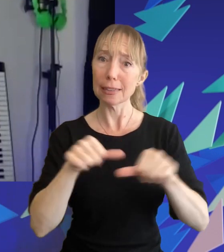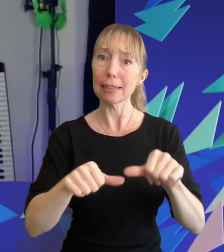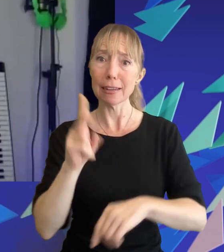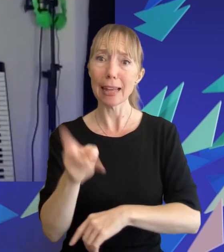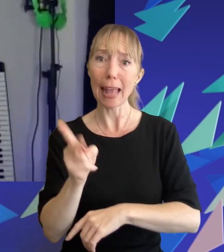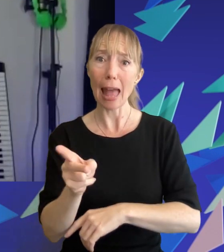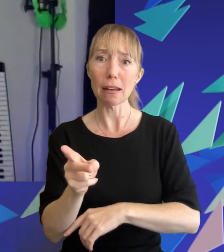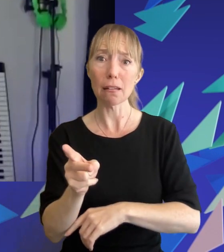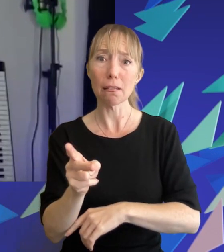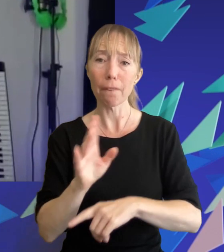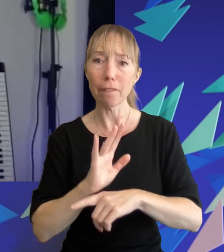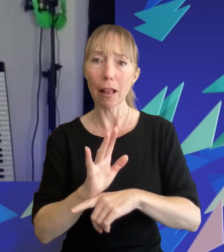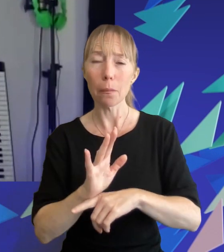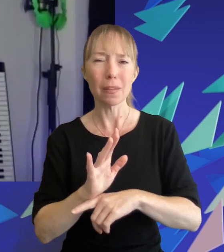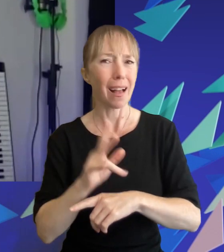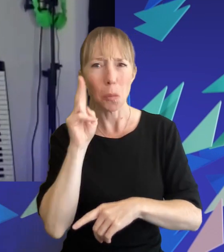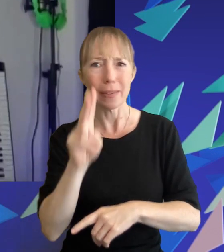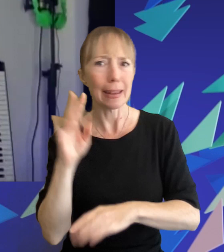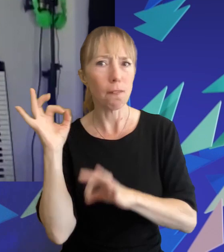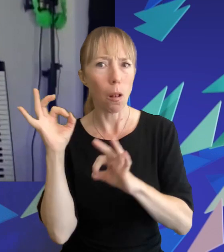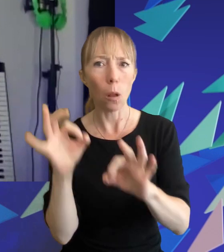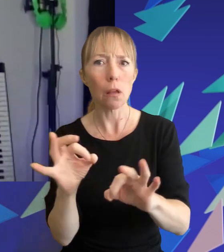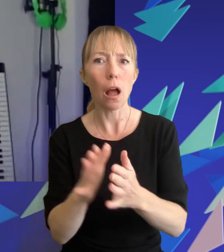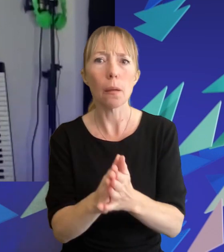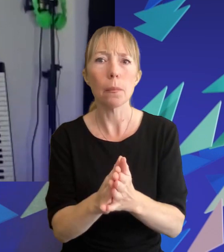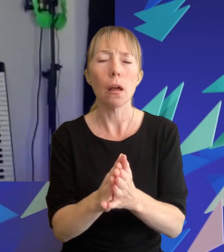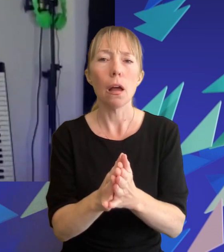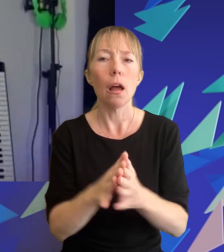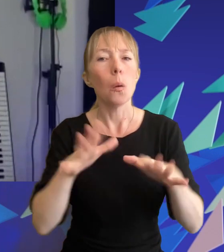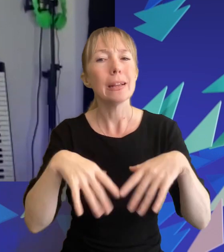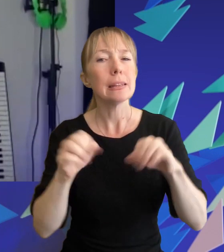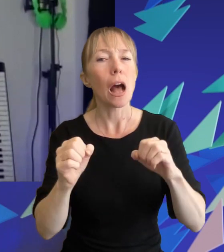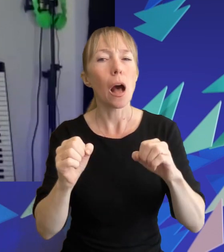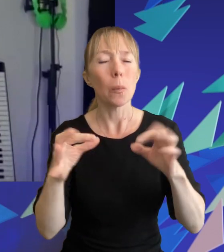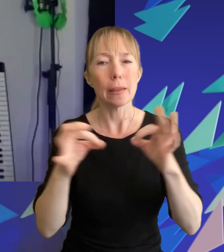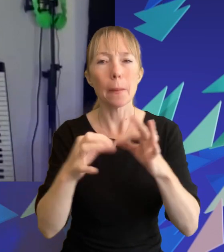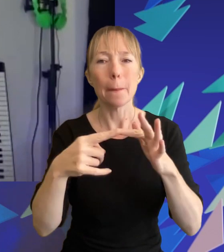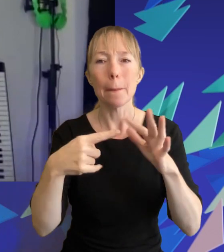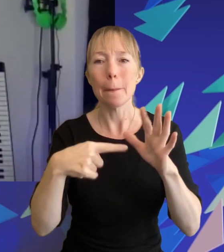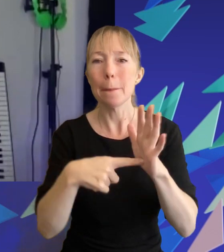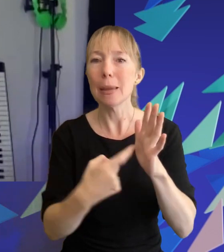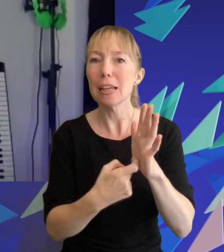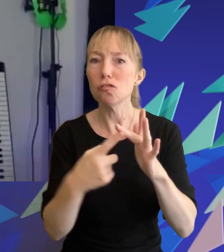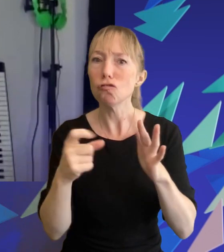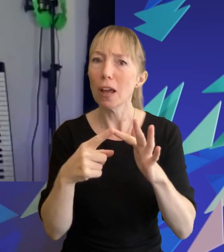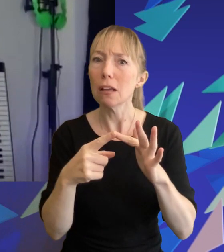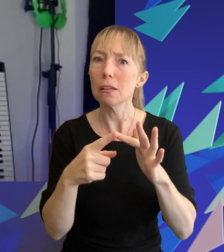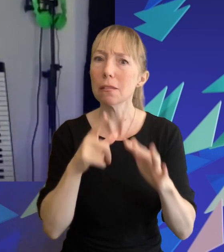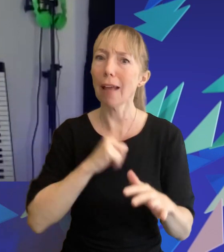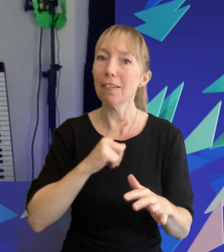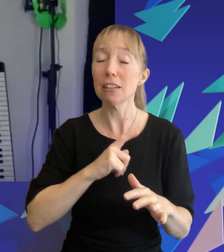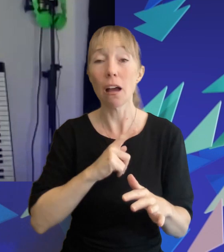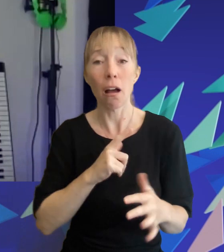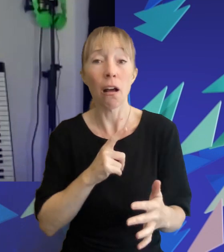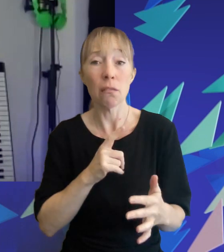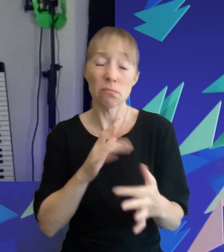watched it in a long time we start with this character beatrice who again very relatable quite